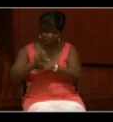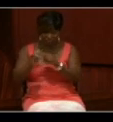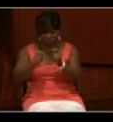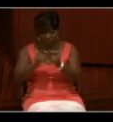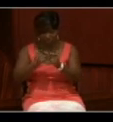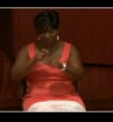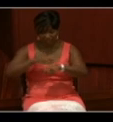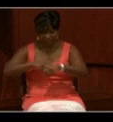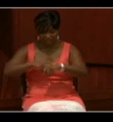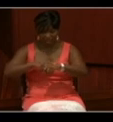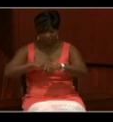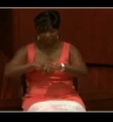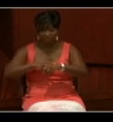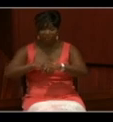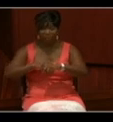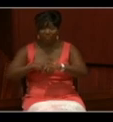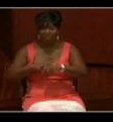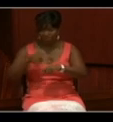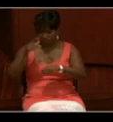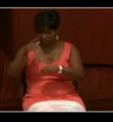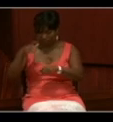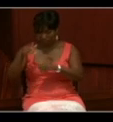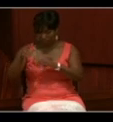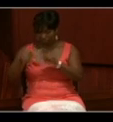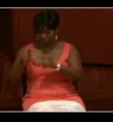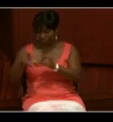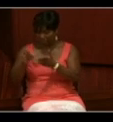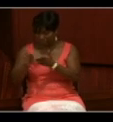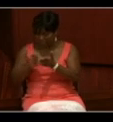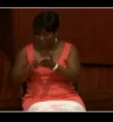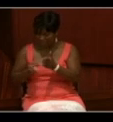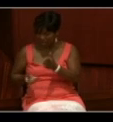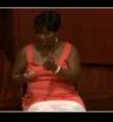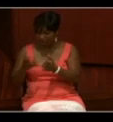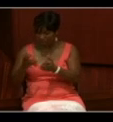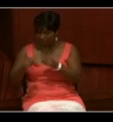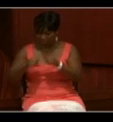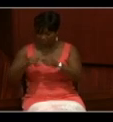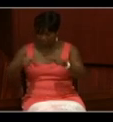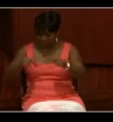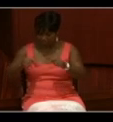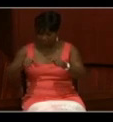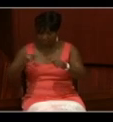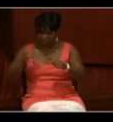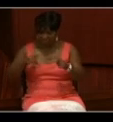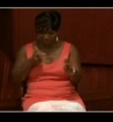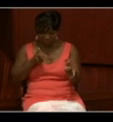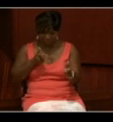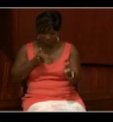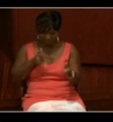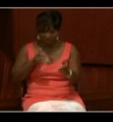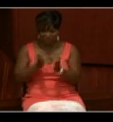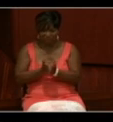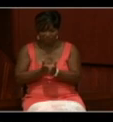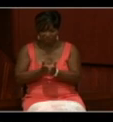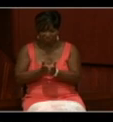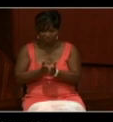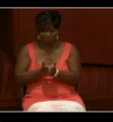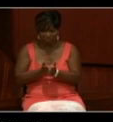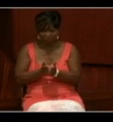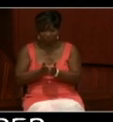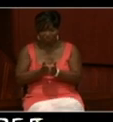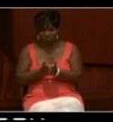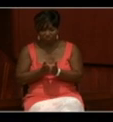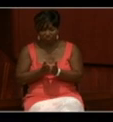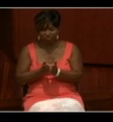the crewman would count the number of knots that passed by, and that would be the speed of the ship. And so that is the